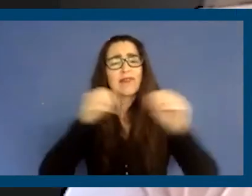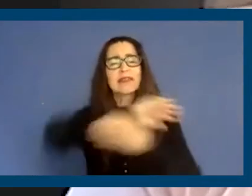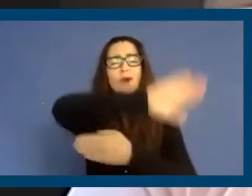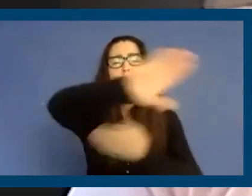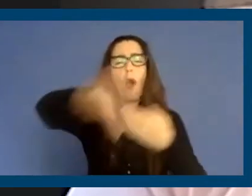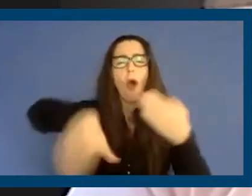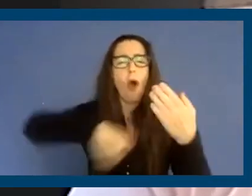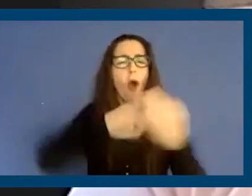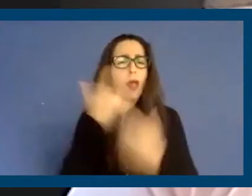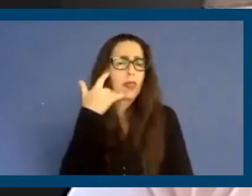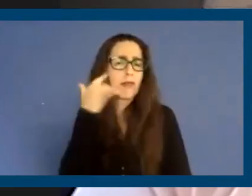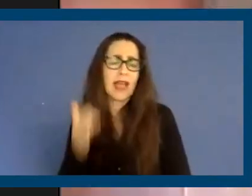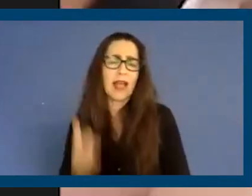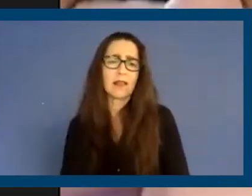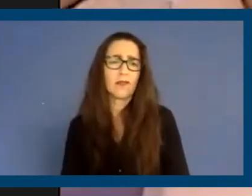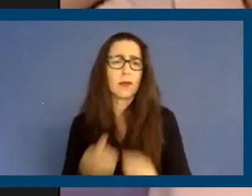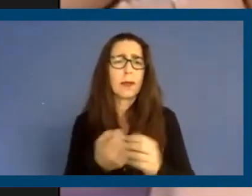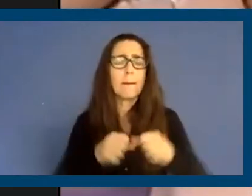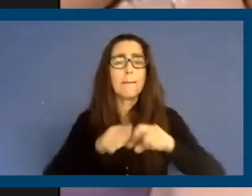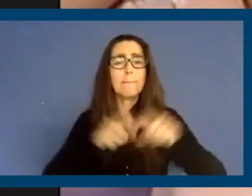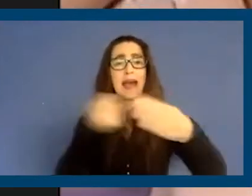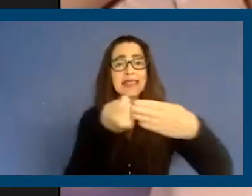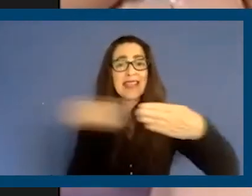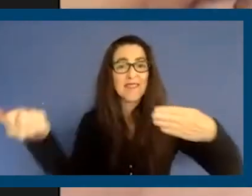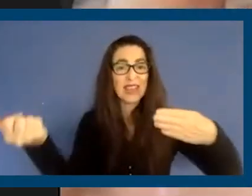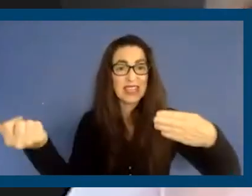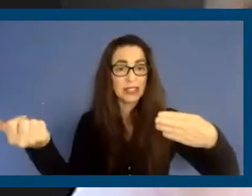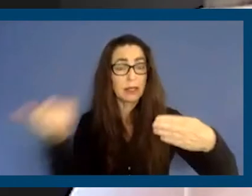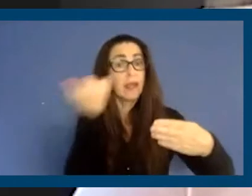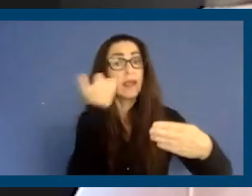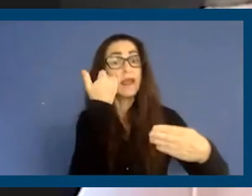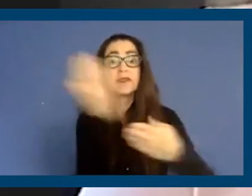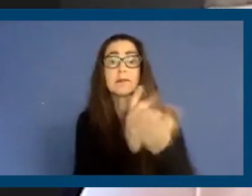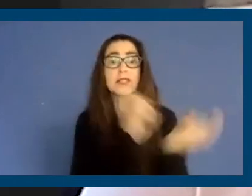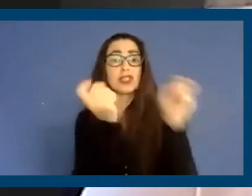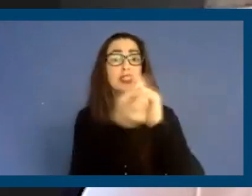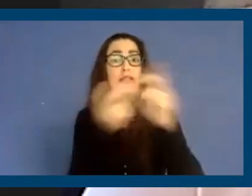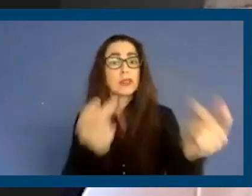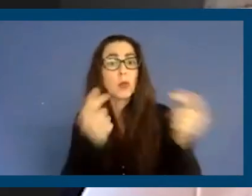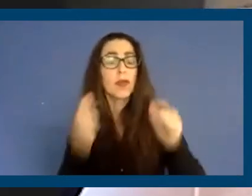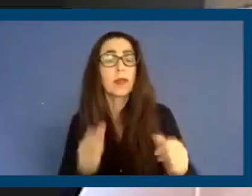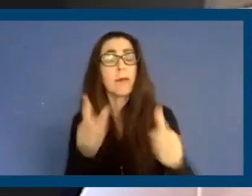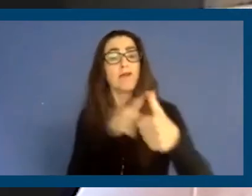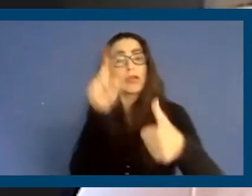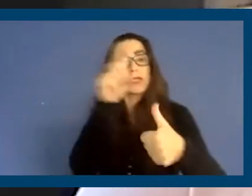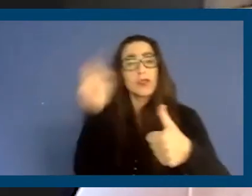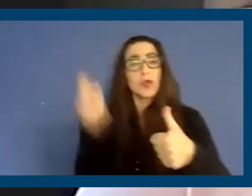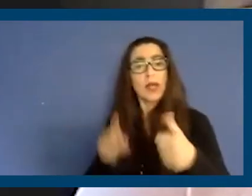mass evictions if something doesn't happen quickly. So my first question to the panelists